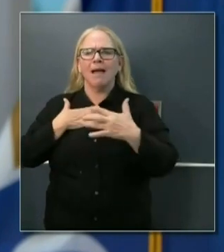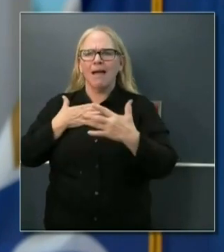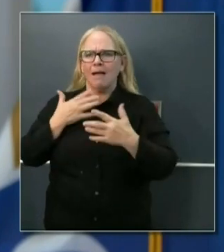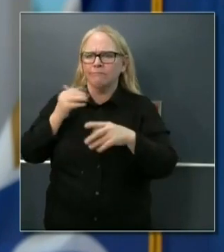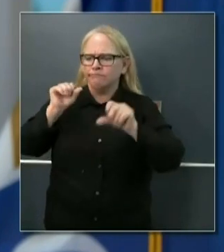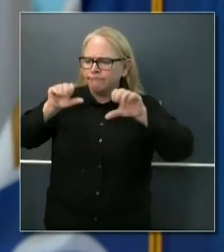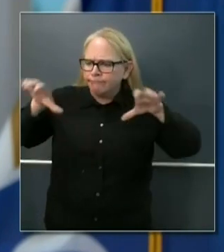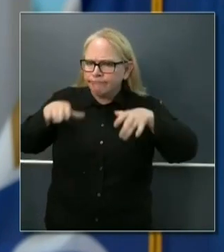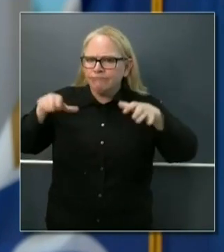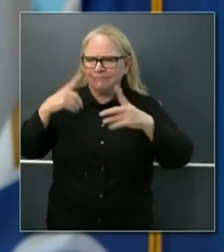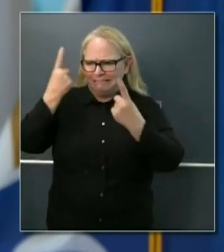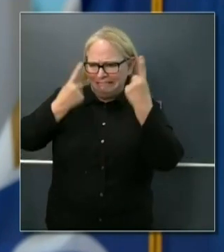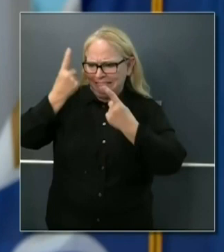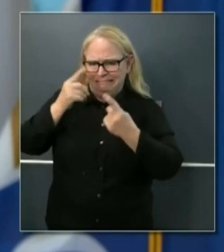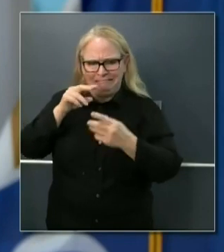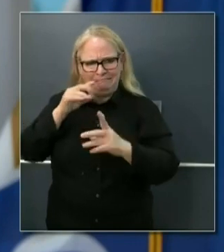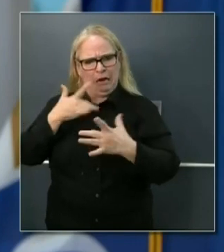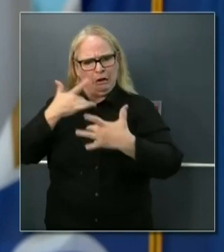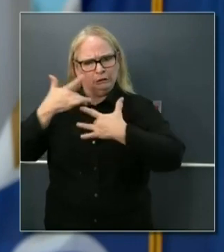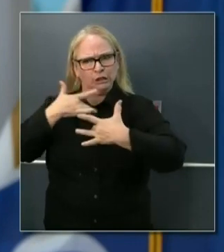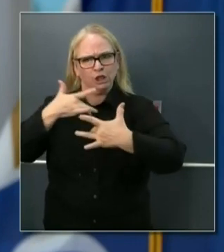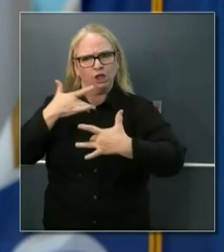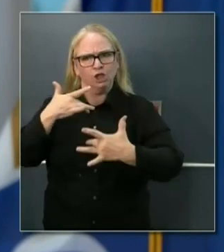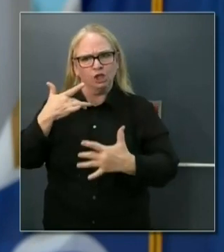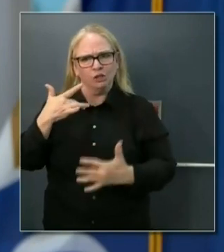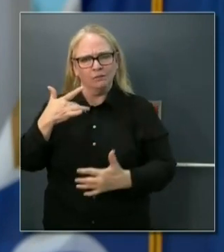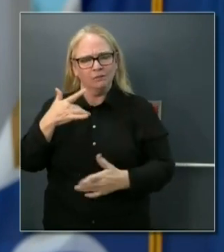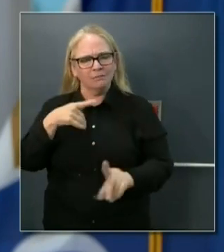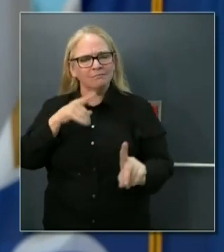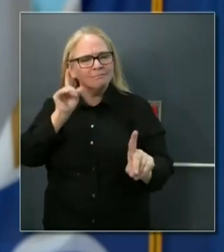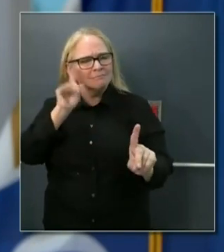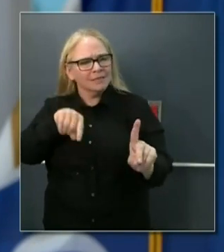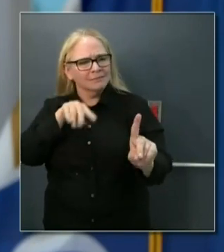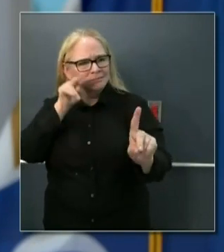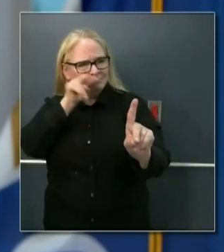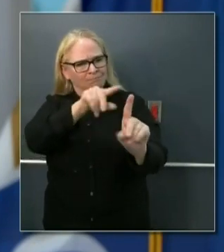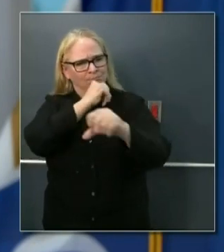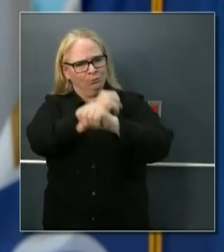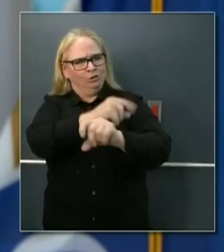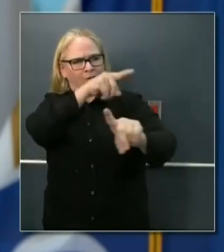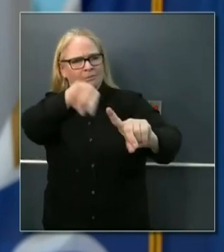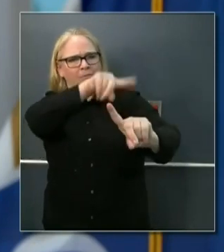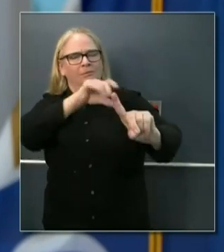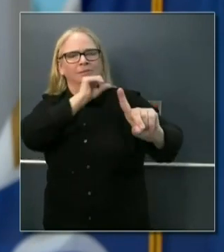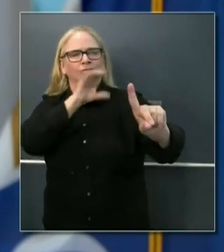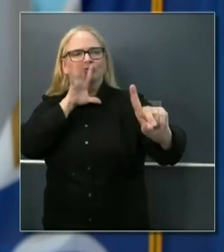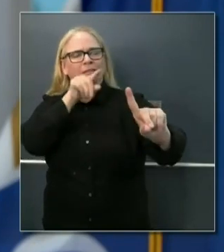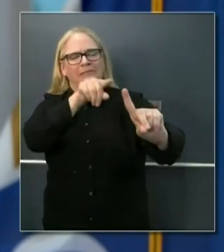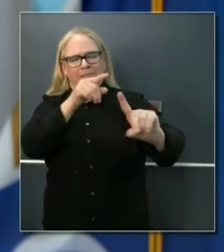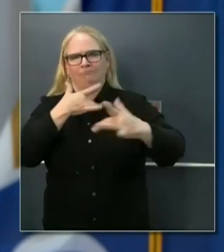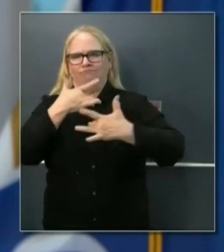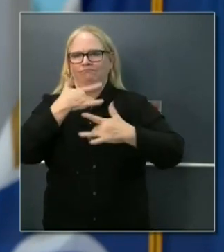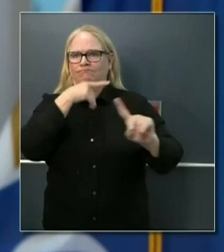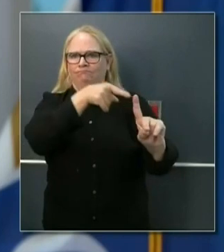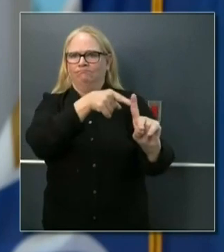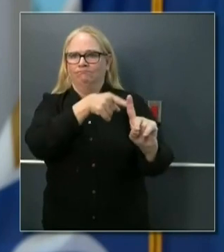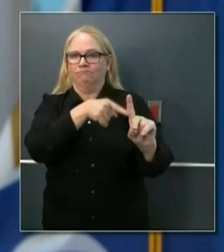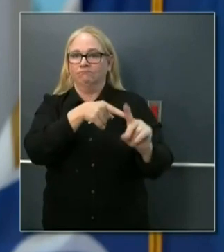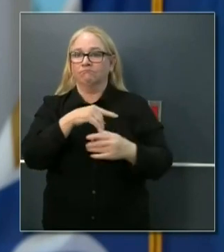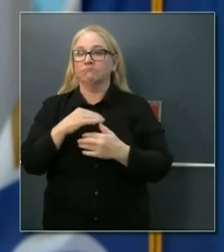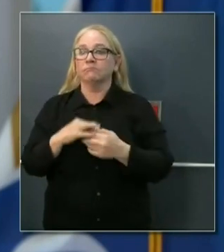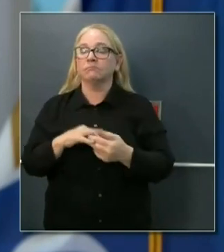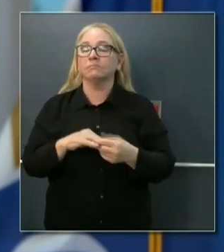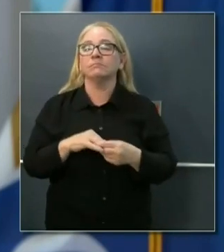as it relates to making sure that they're truly protected in this crisis. And the expectation that our orders for our seniors may come